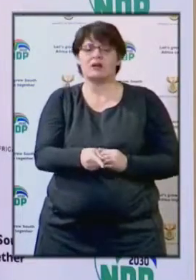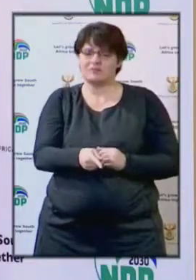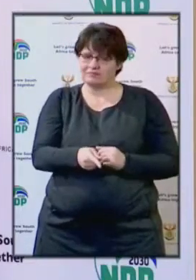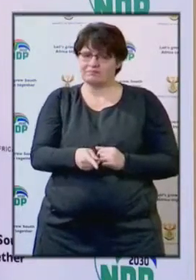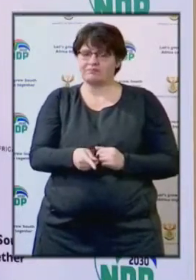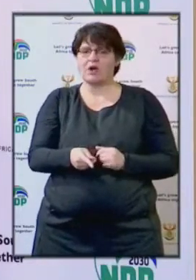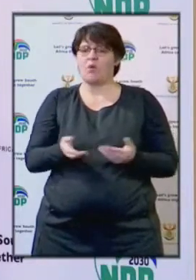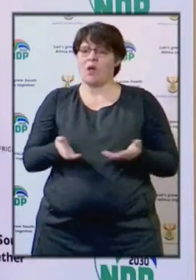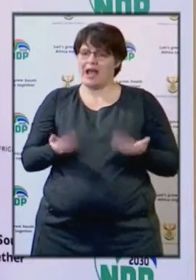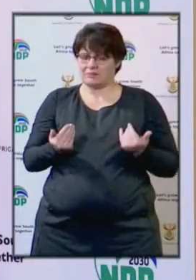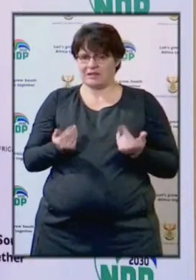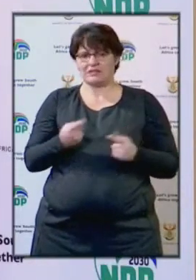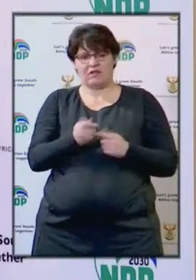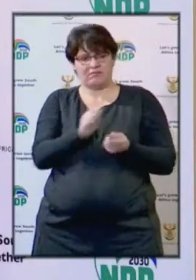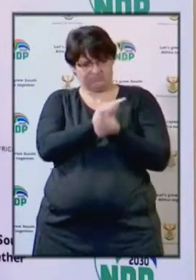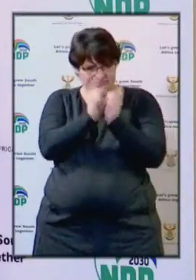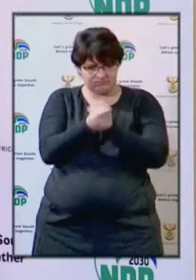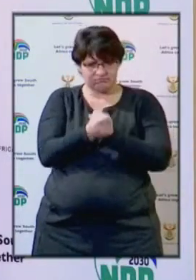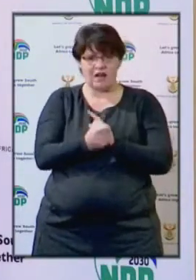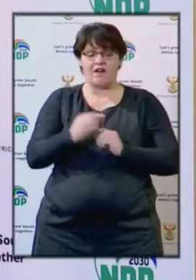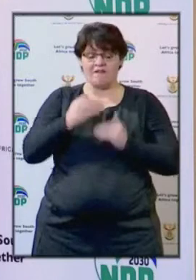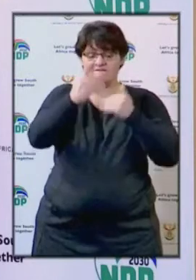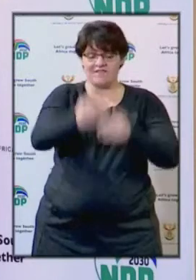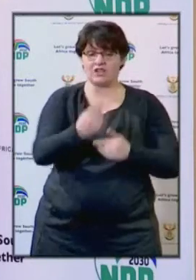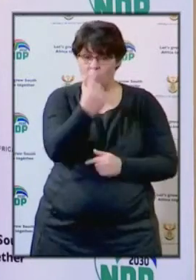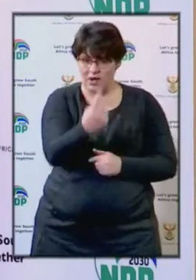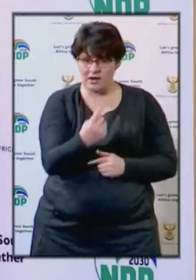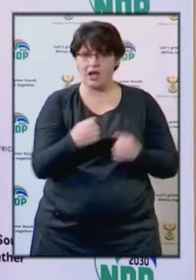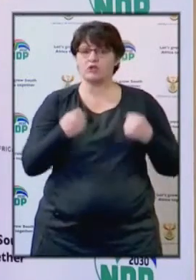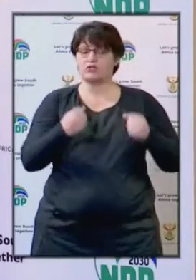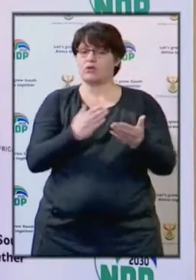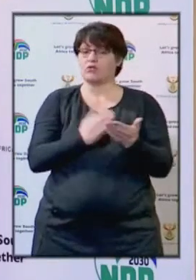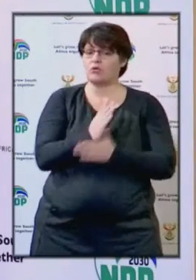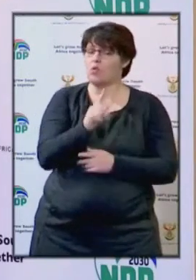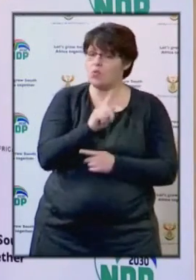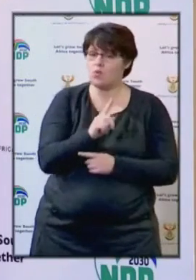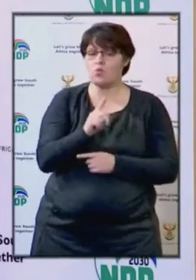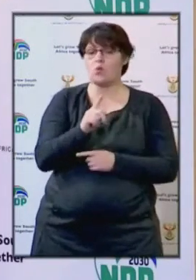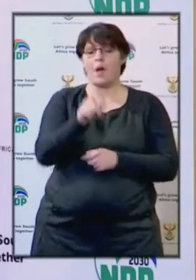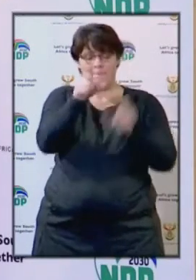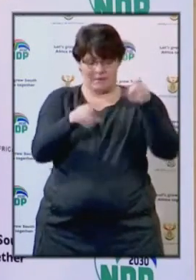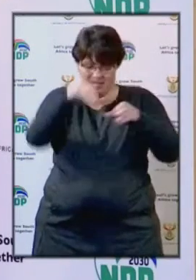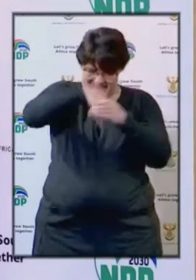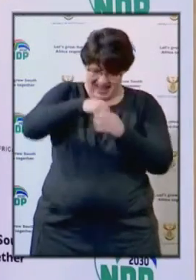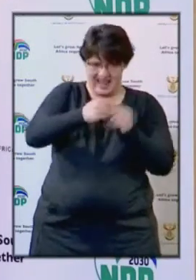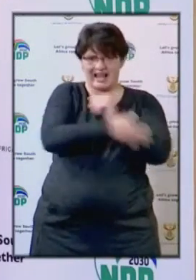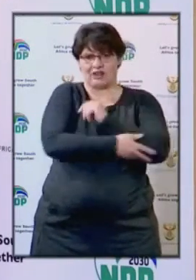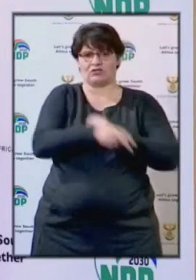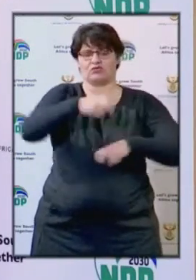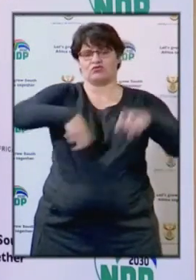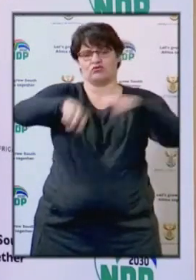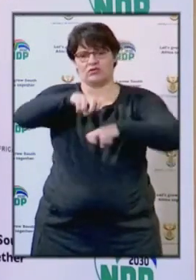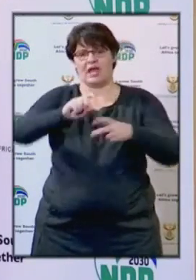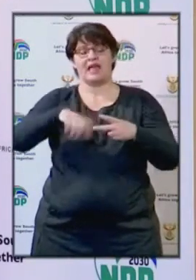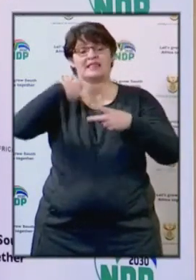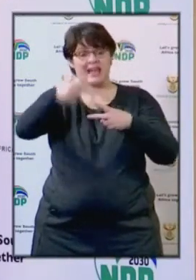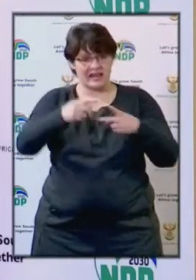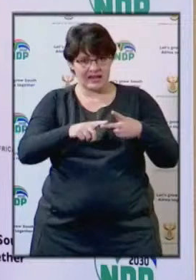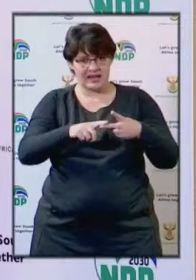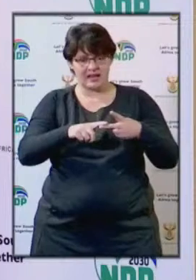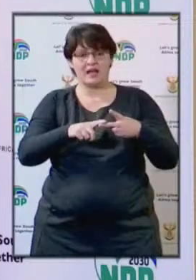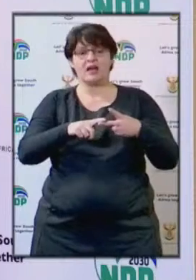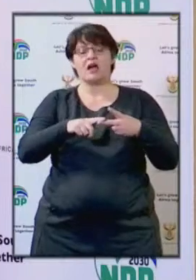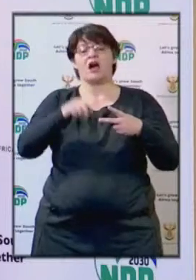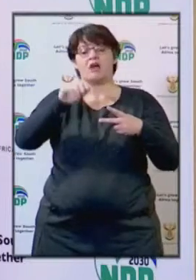tragedy, the first phase of recovery for the sector will be driven by domestic tourism, followed by the regional tourism and